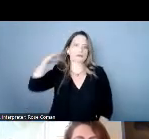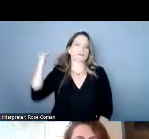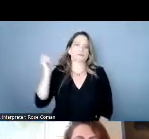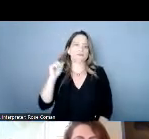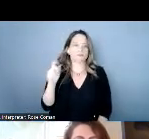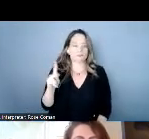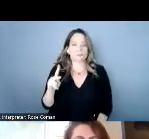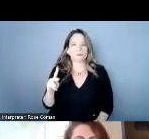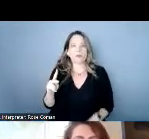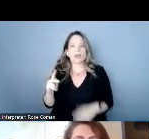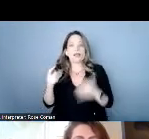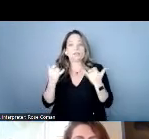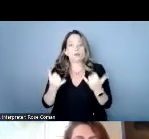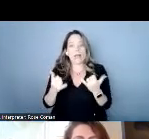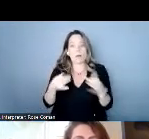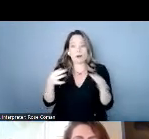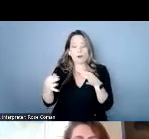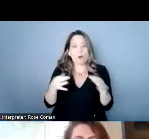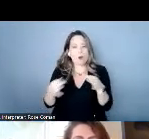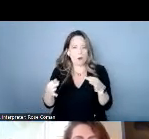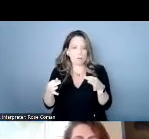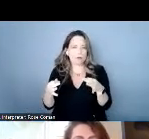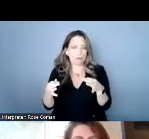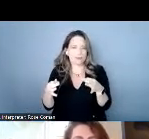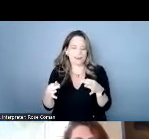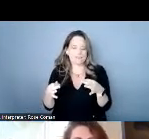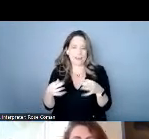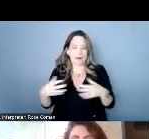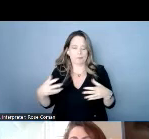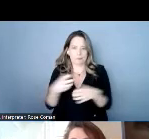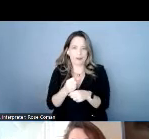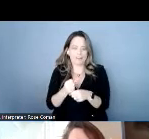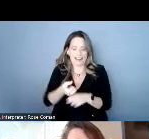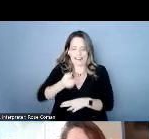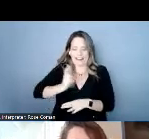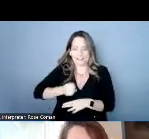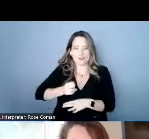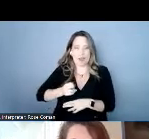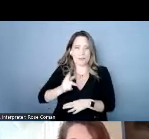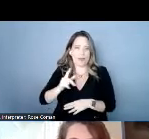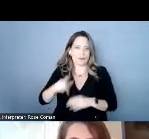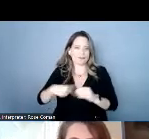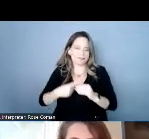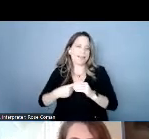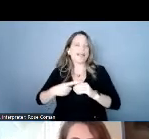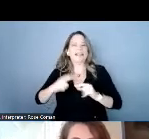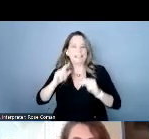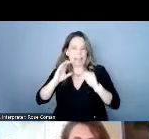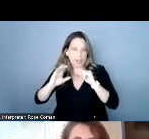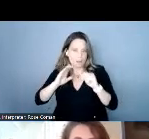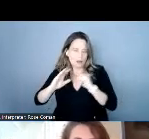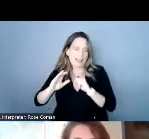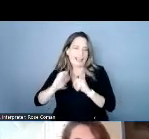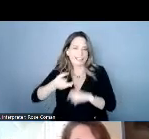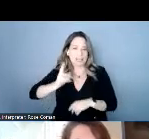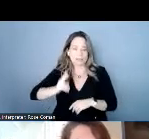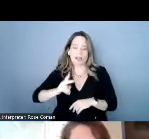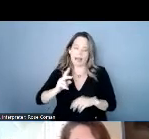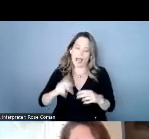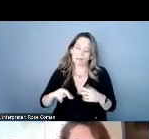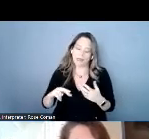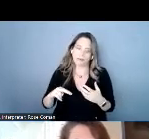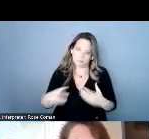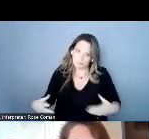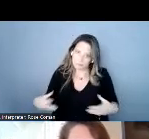gonna go over a very abbreviated history of telecommunications accessibility and we do mean very we could probably spend an